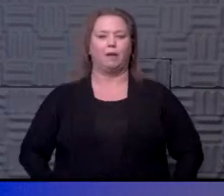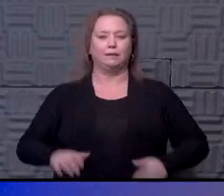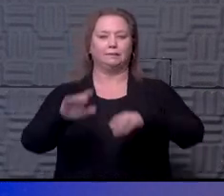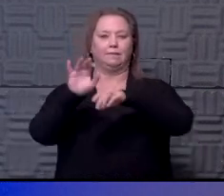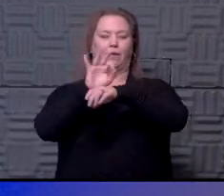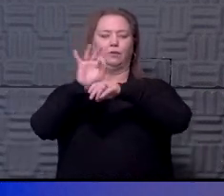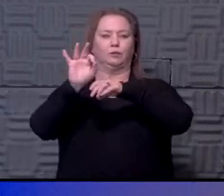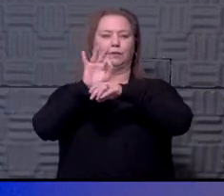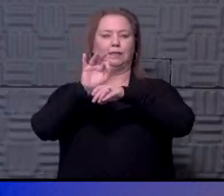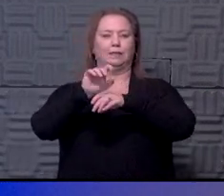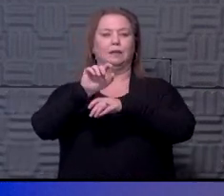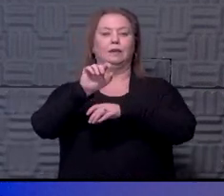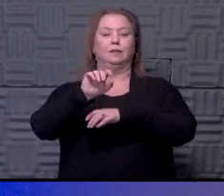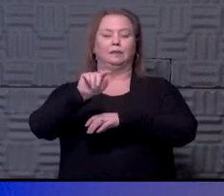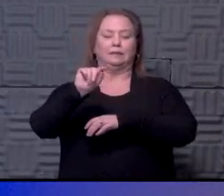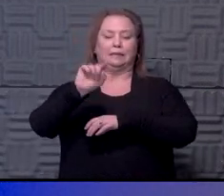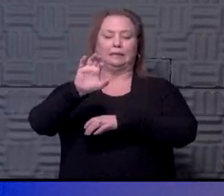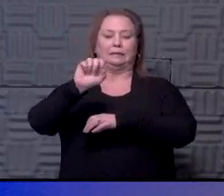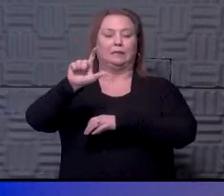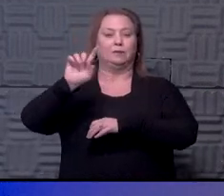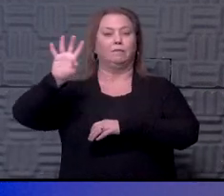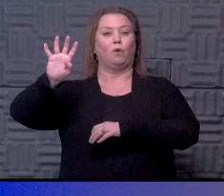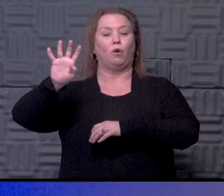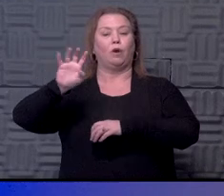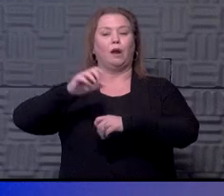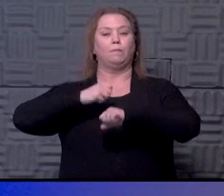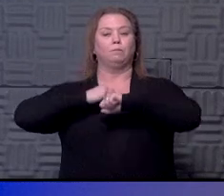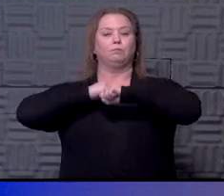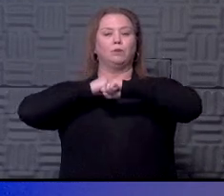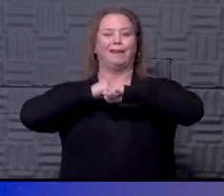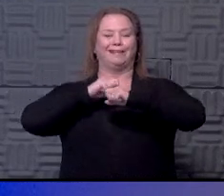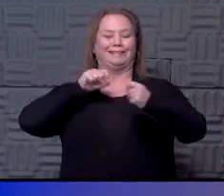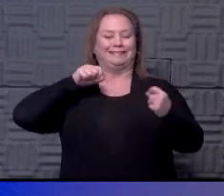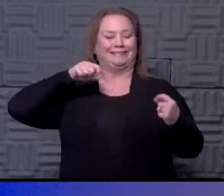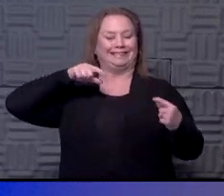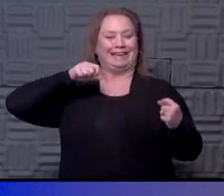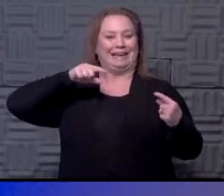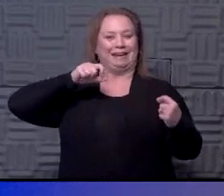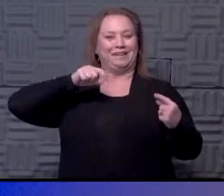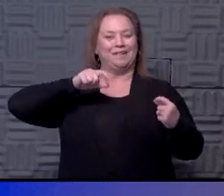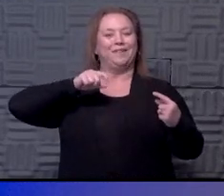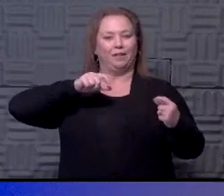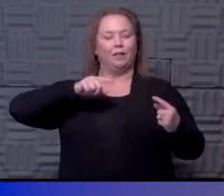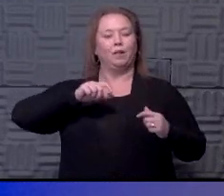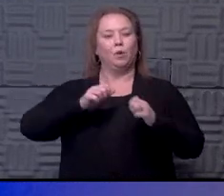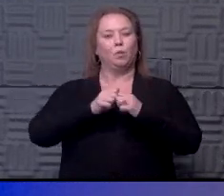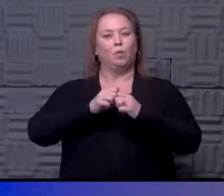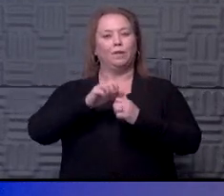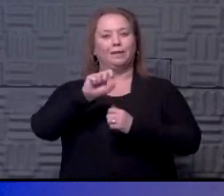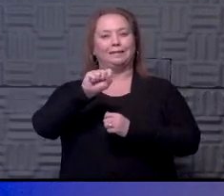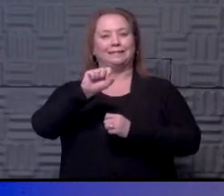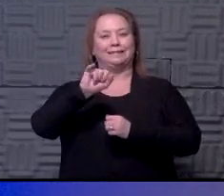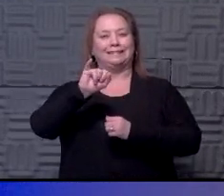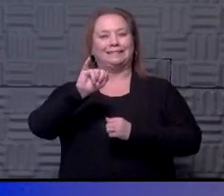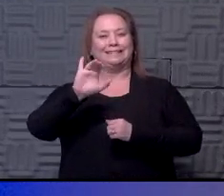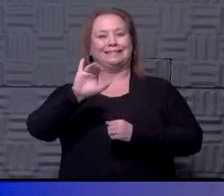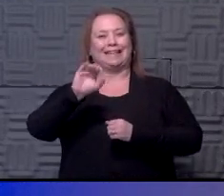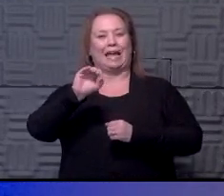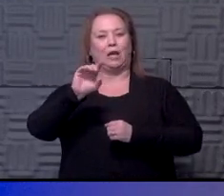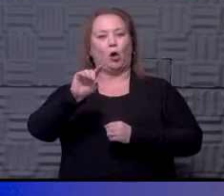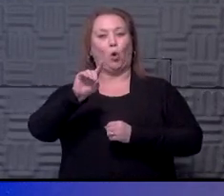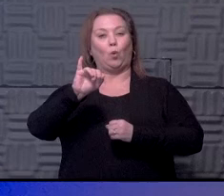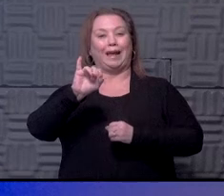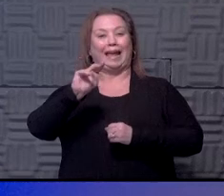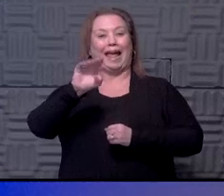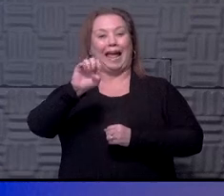You know, CD4 T cells, which help with immune signaling to signal with cytokines and things of that nature.